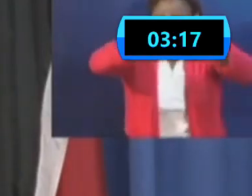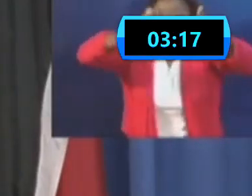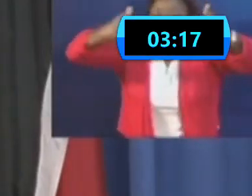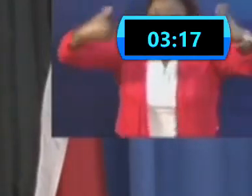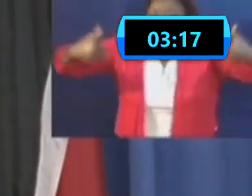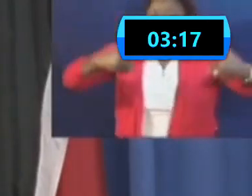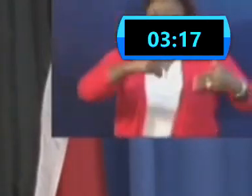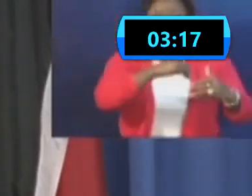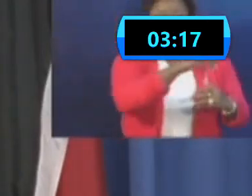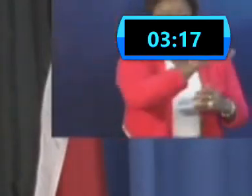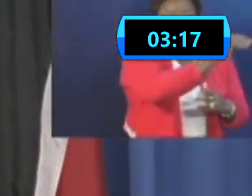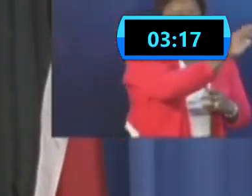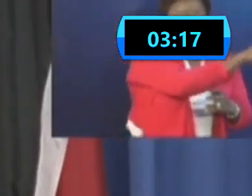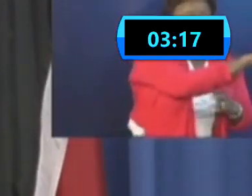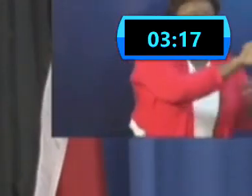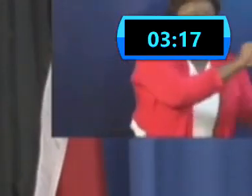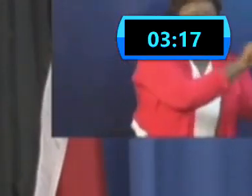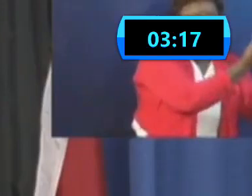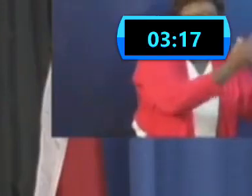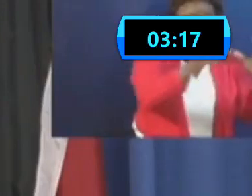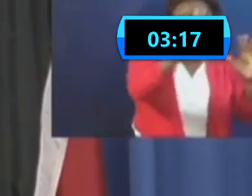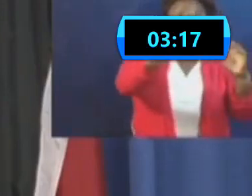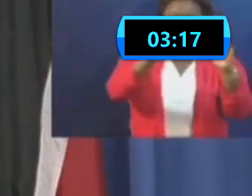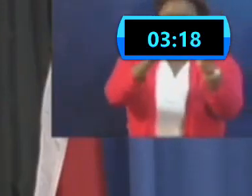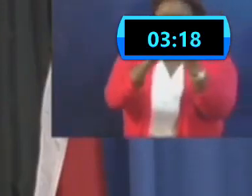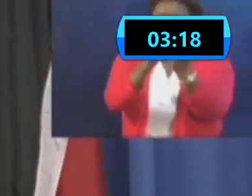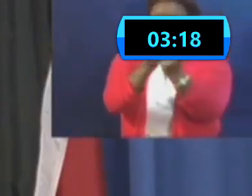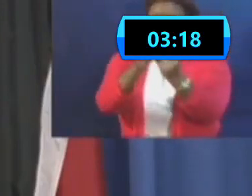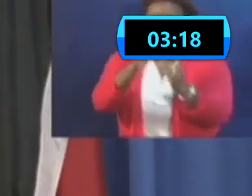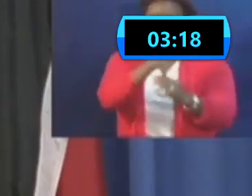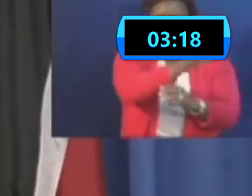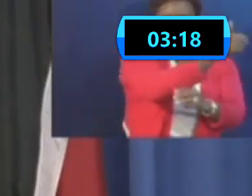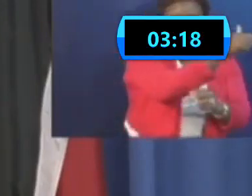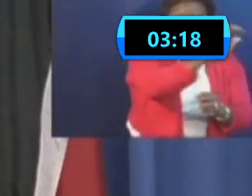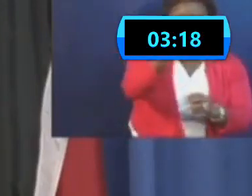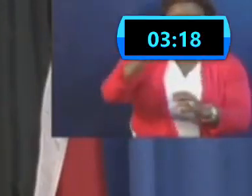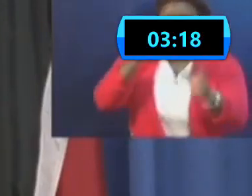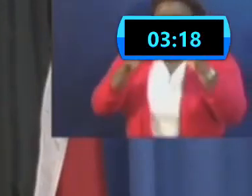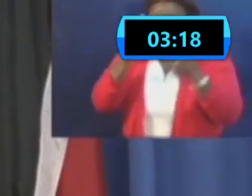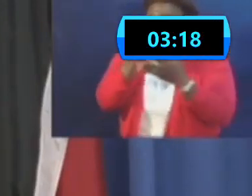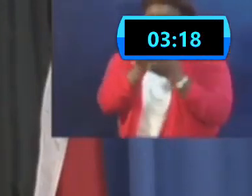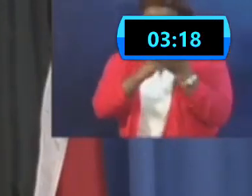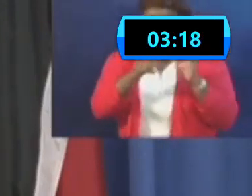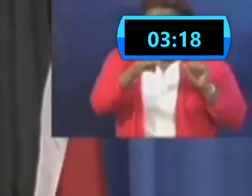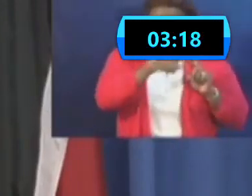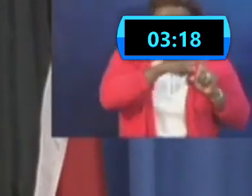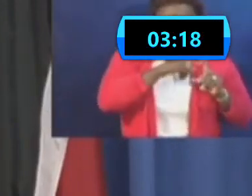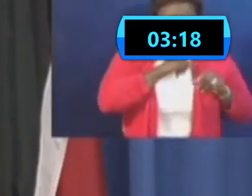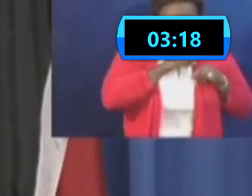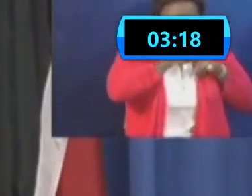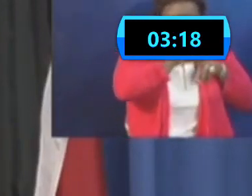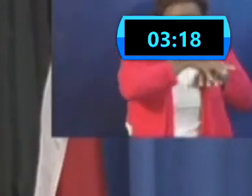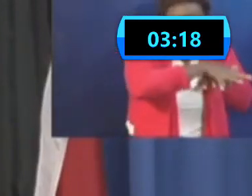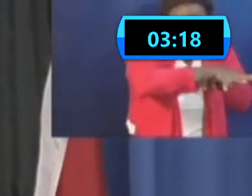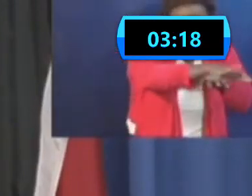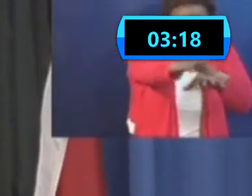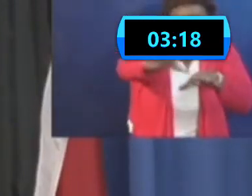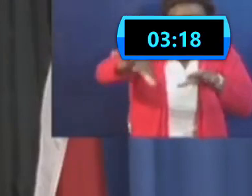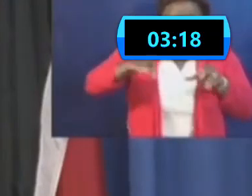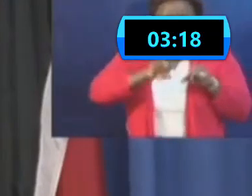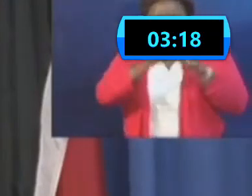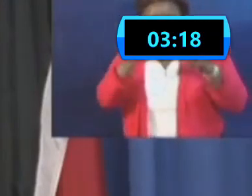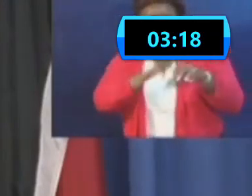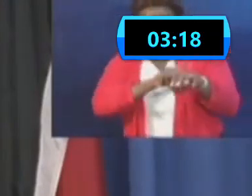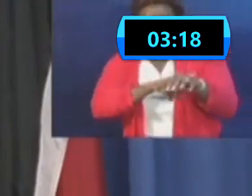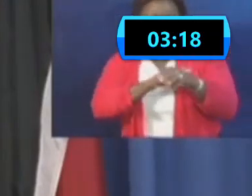of 100 into five groups so that if a person becomes positive in one group, there's no commingling. And that means during their break time and everything